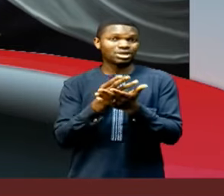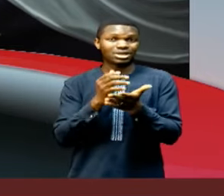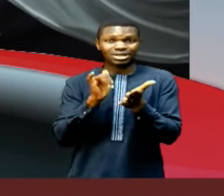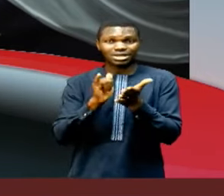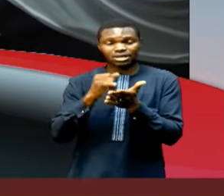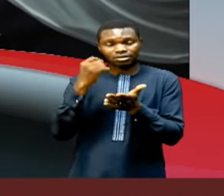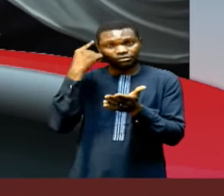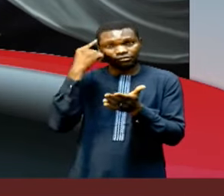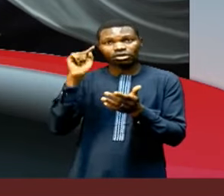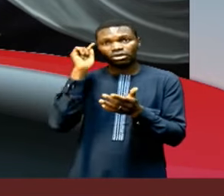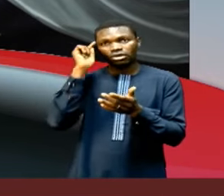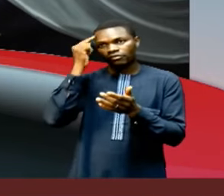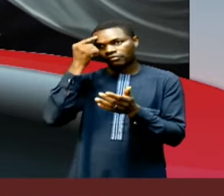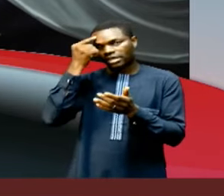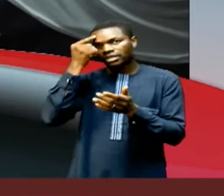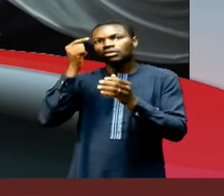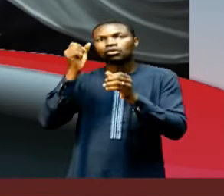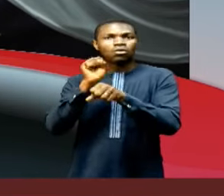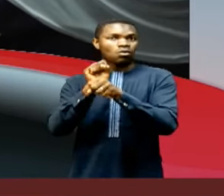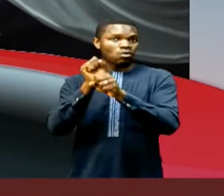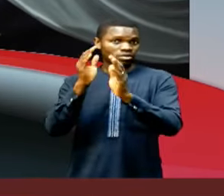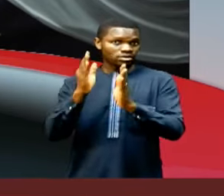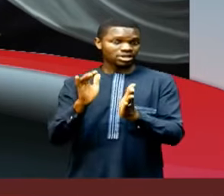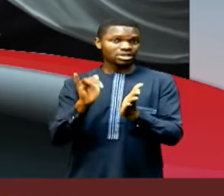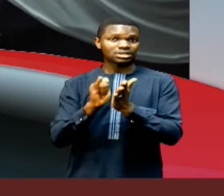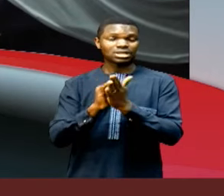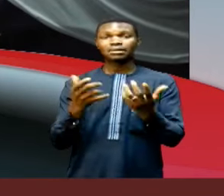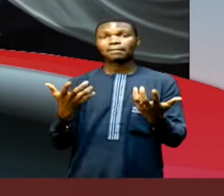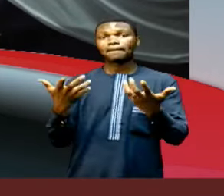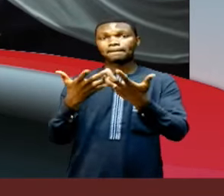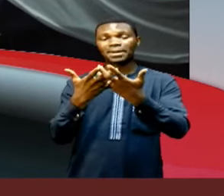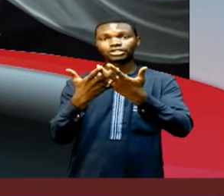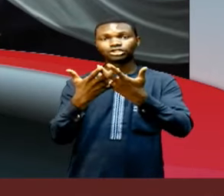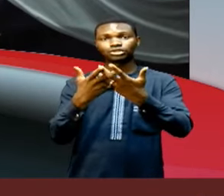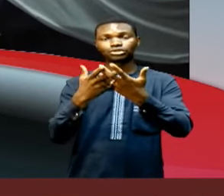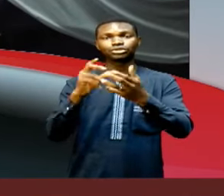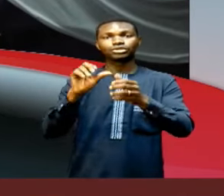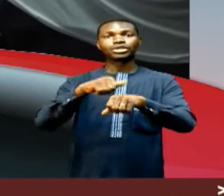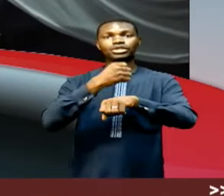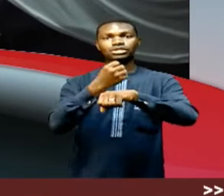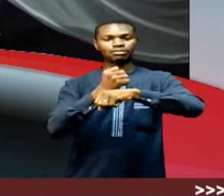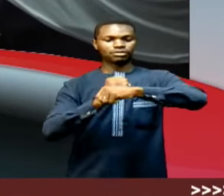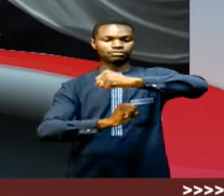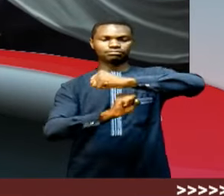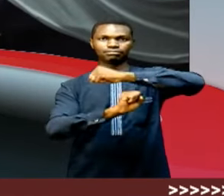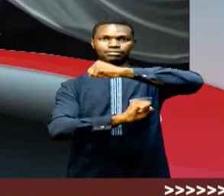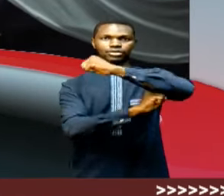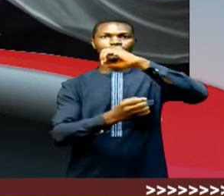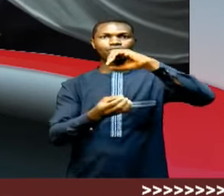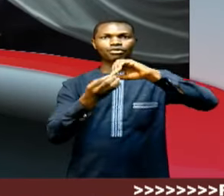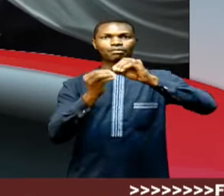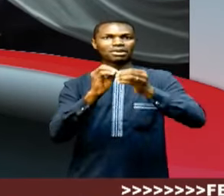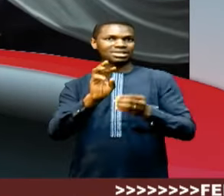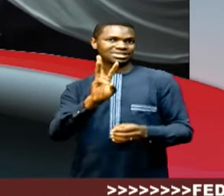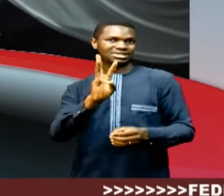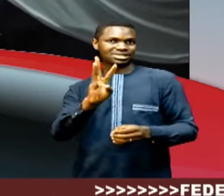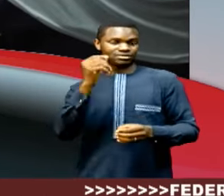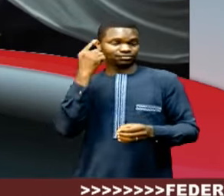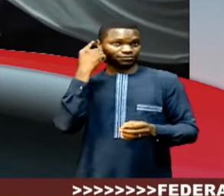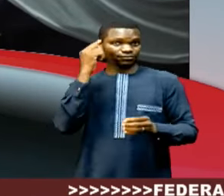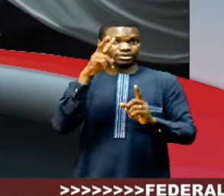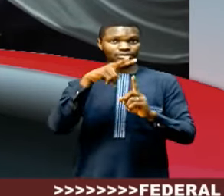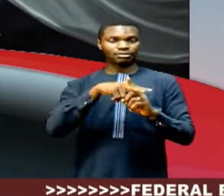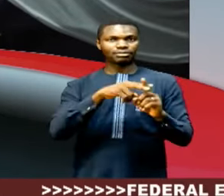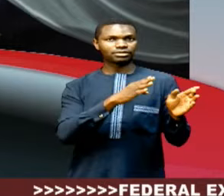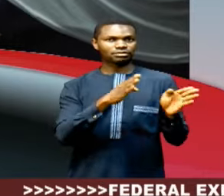This is in line with Pillar 6 of the Federal Civil Service Strategy and Implementation Plan, which aims